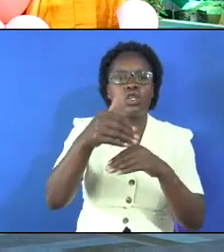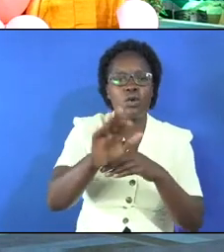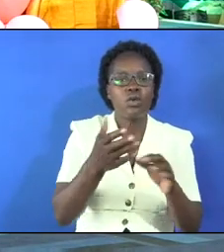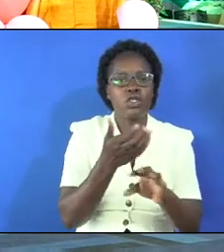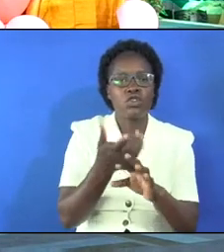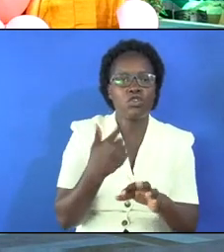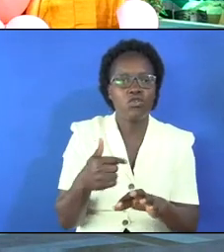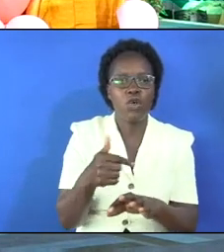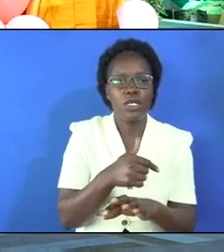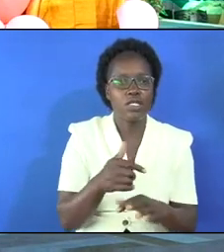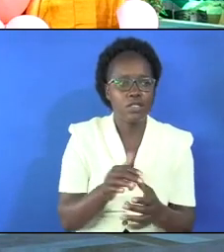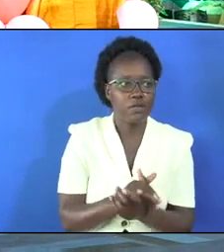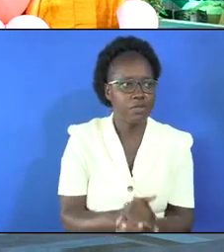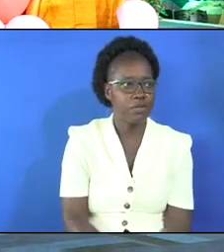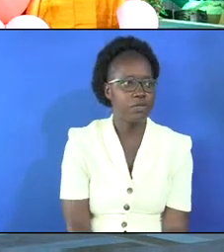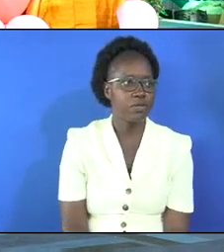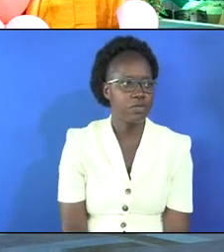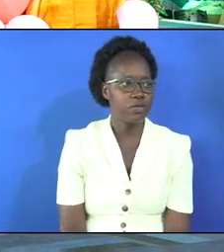the stones for us